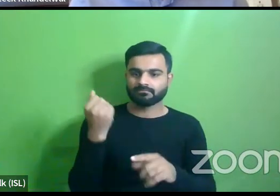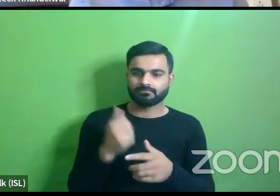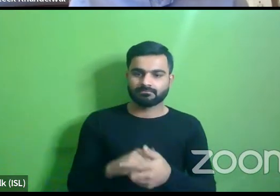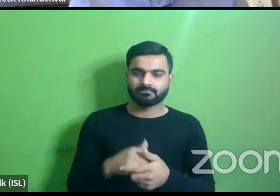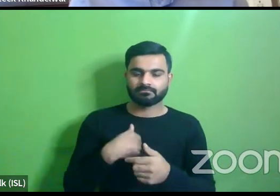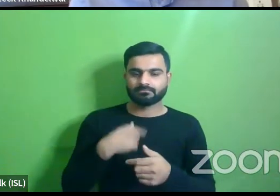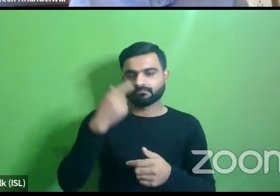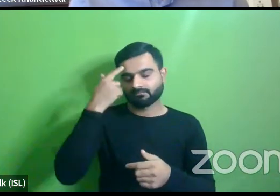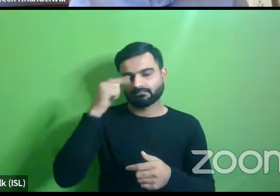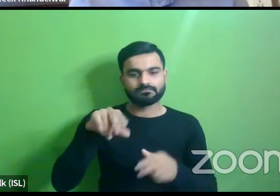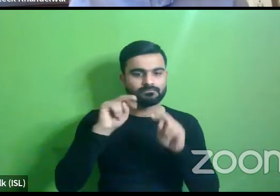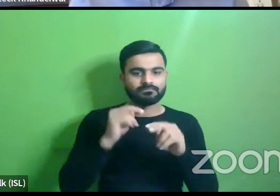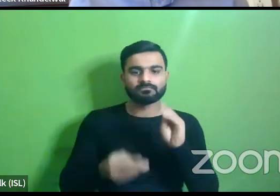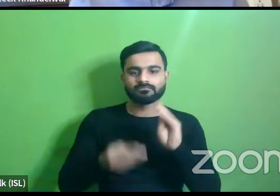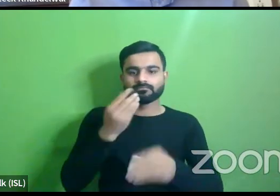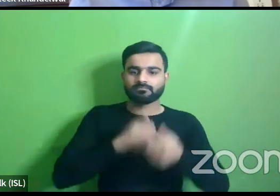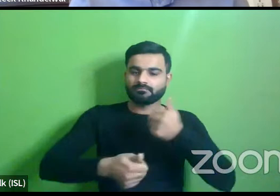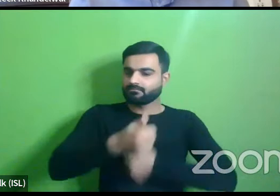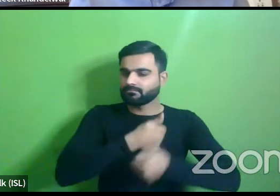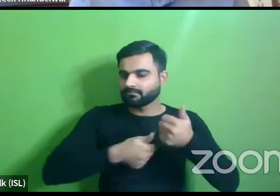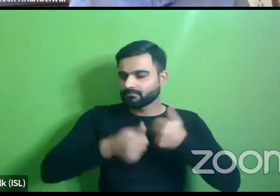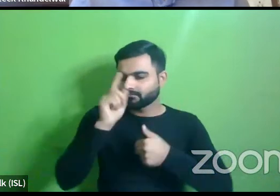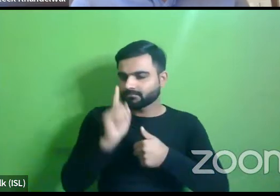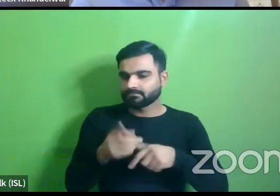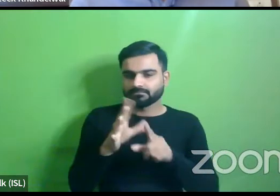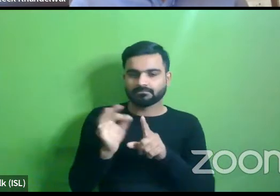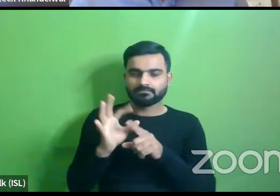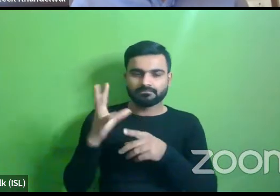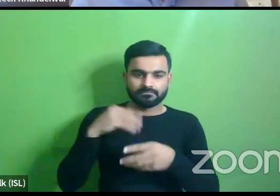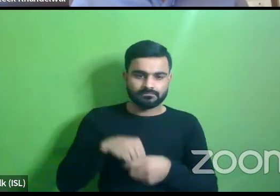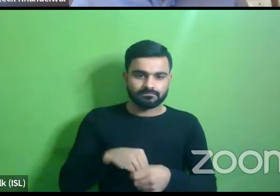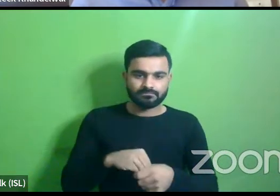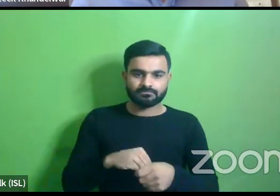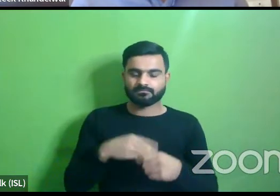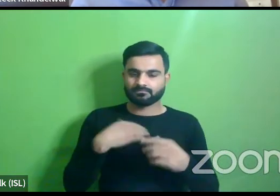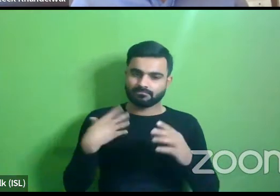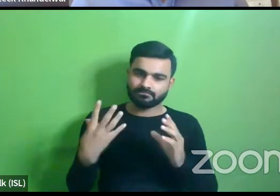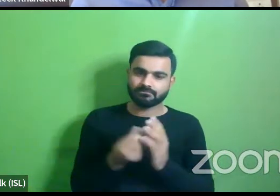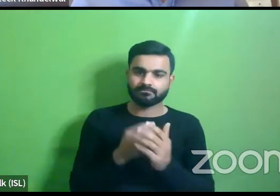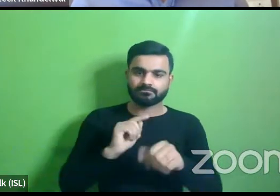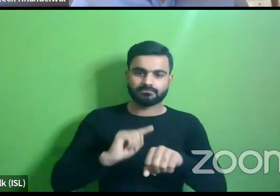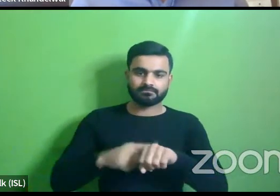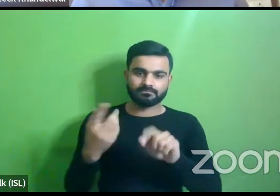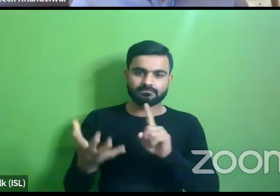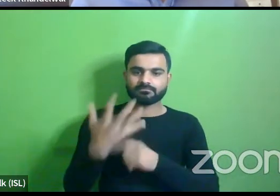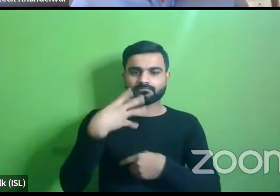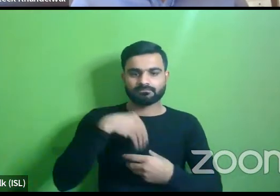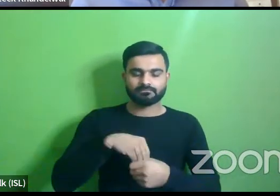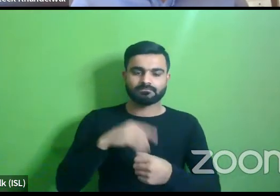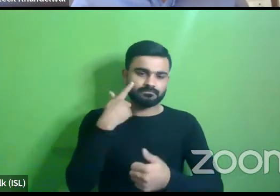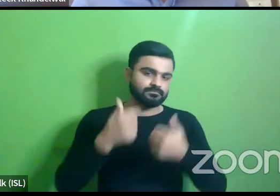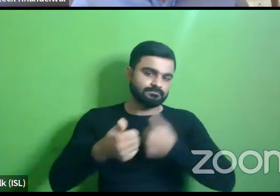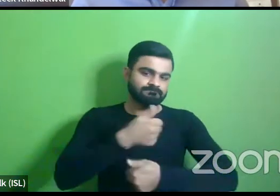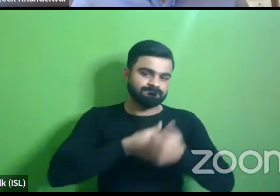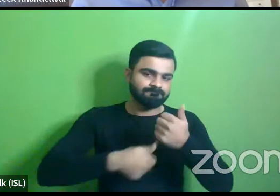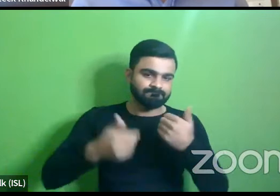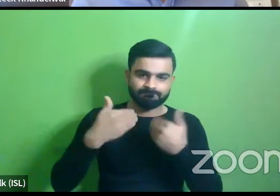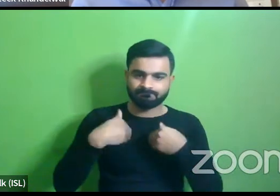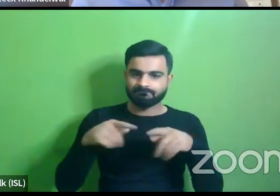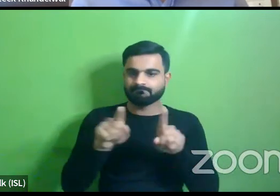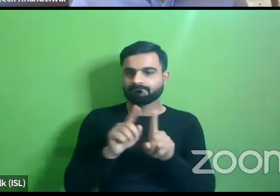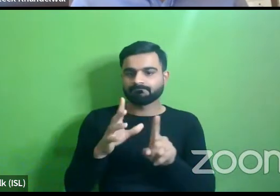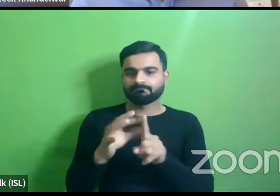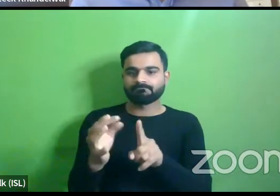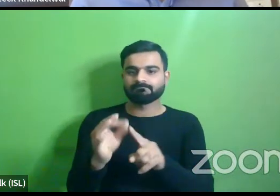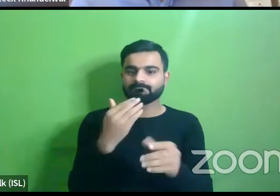think uh we need more champions out there uh and we we there is an opportunity for us to champion uh this as well thank